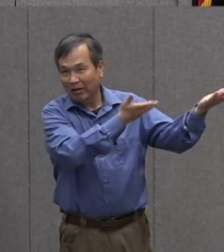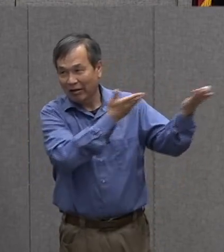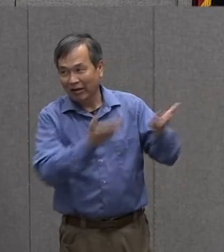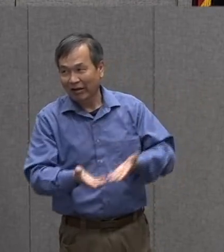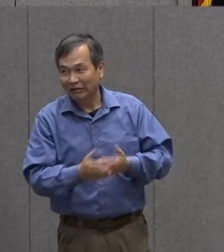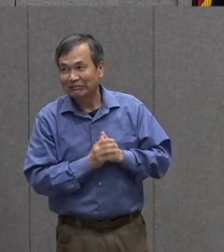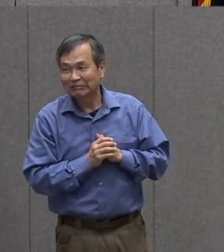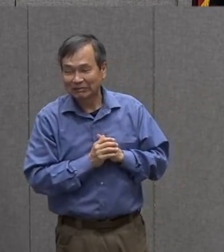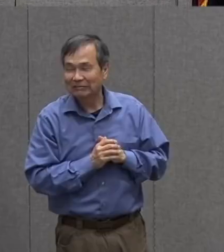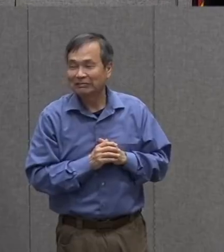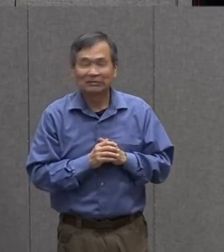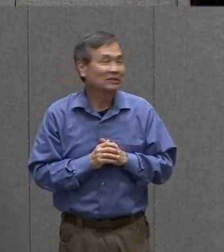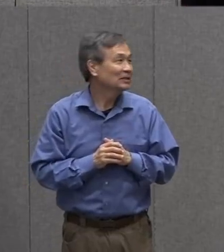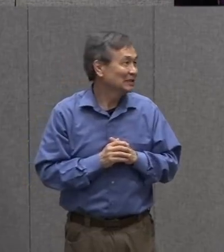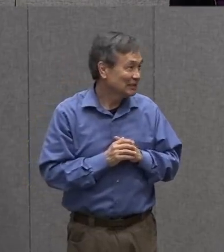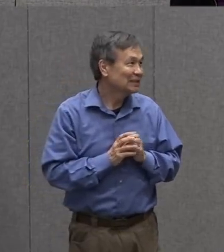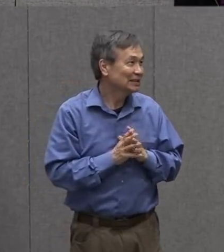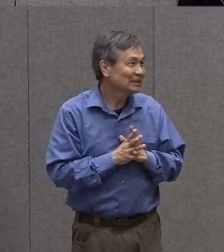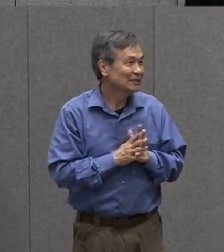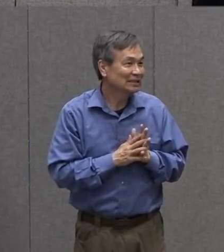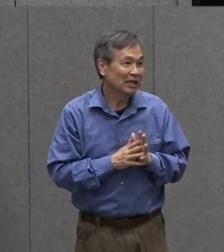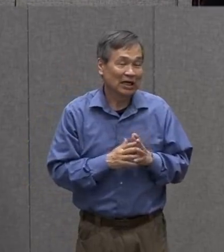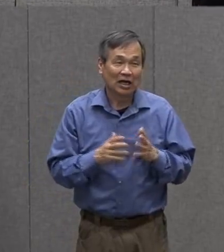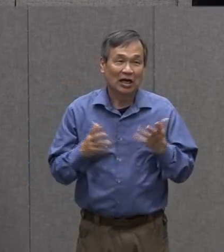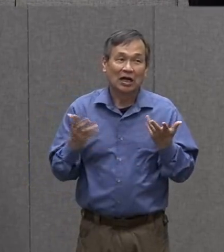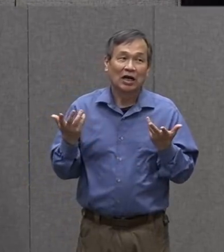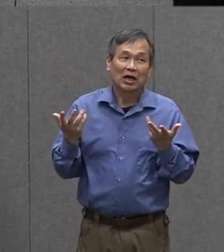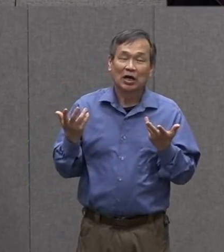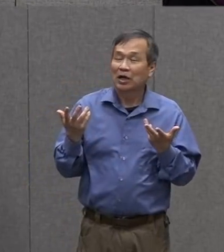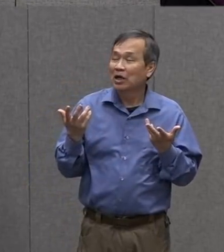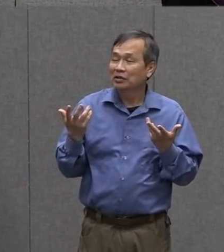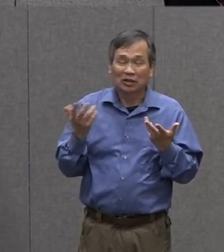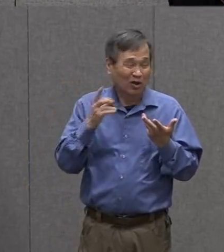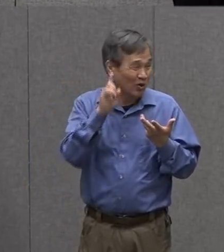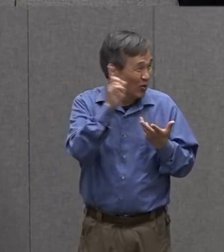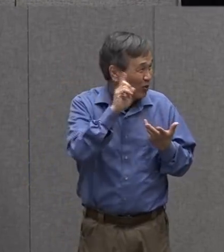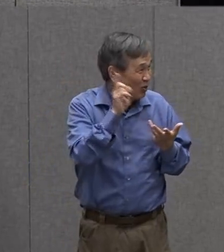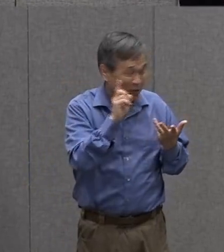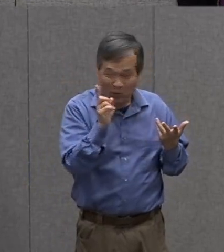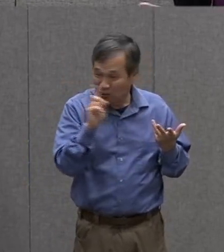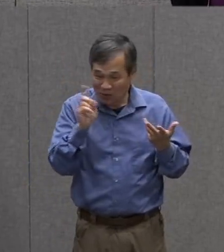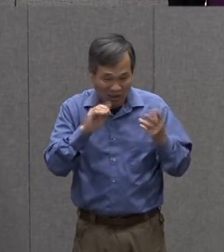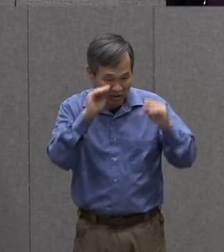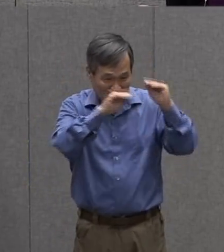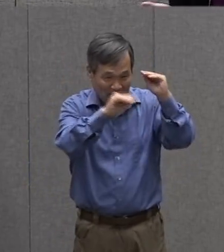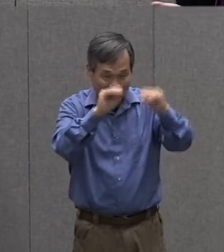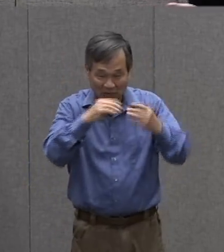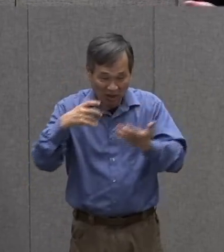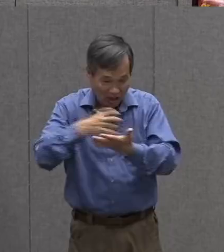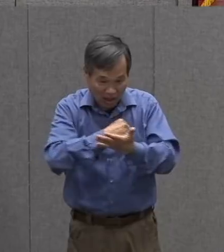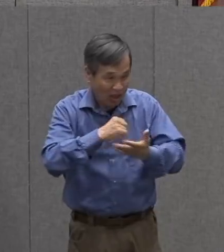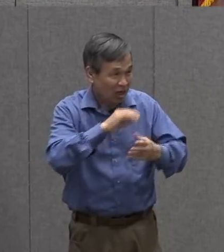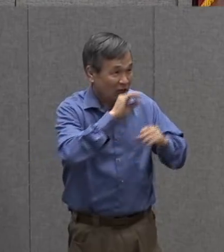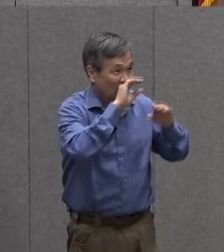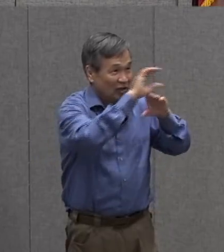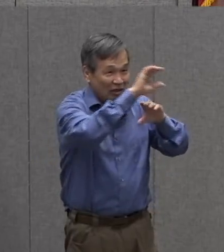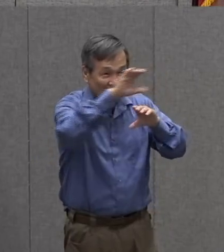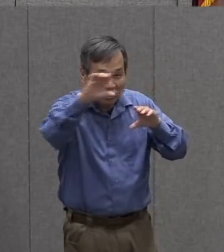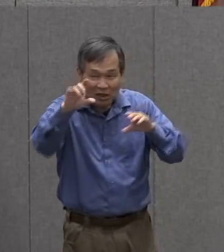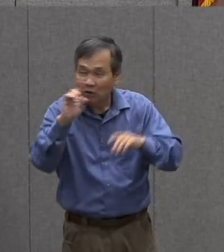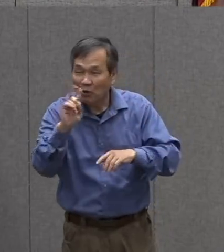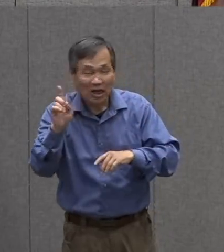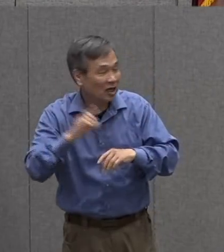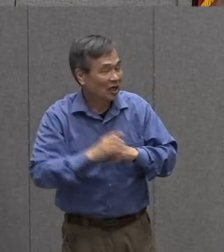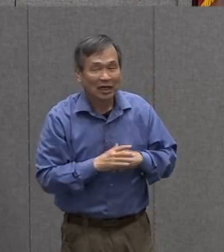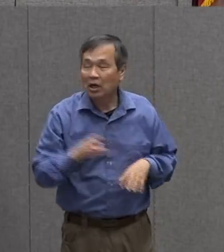well so where do we put things if we're going to collect them what do you mean by that well we